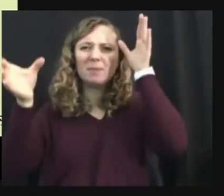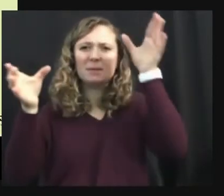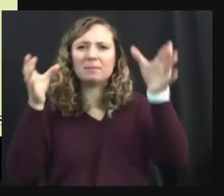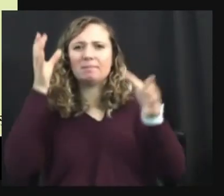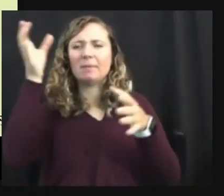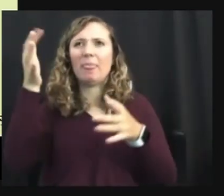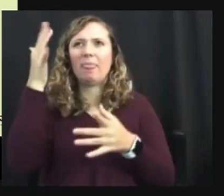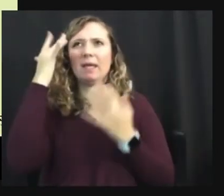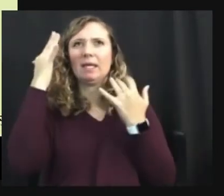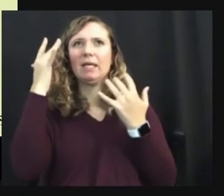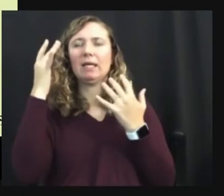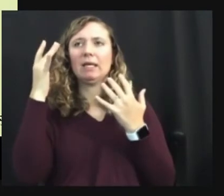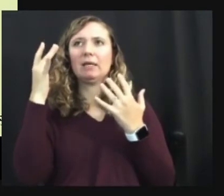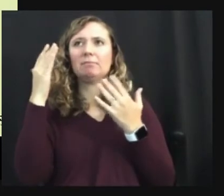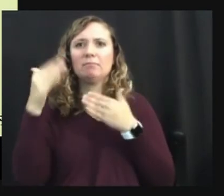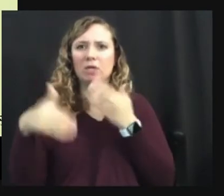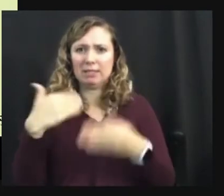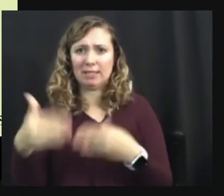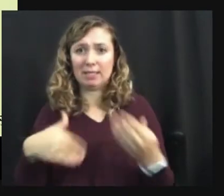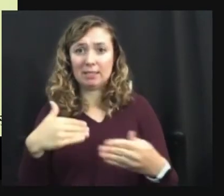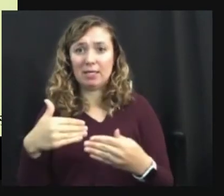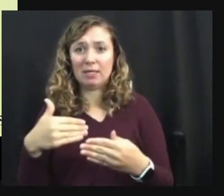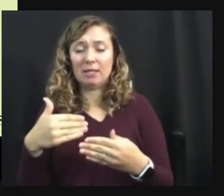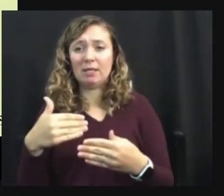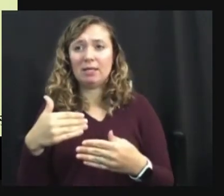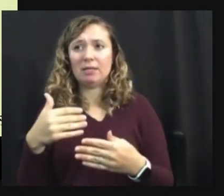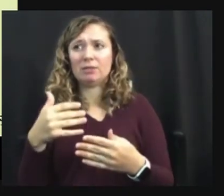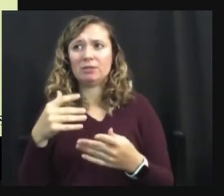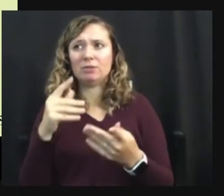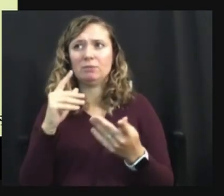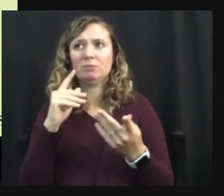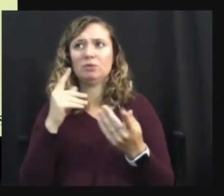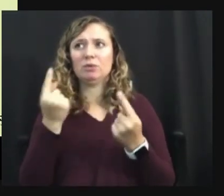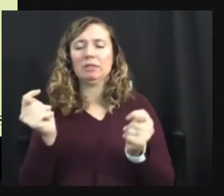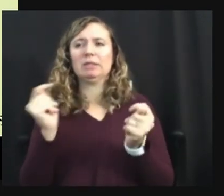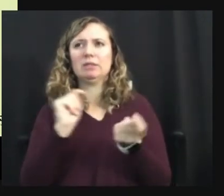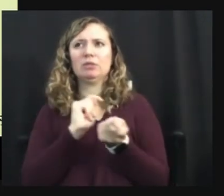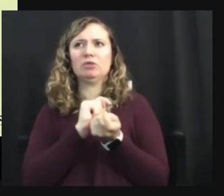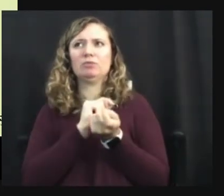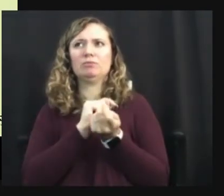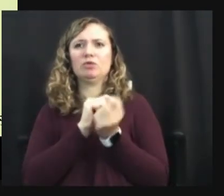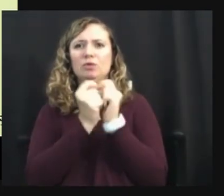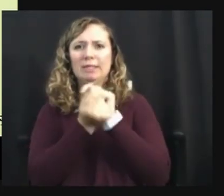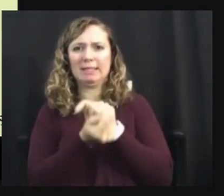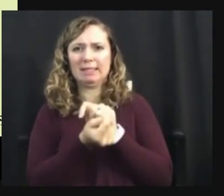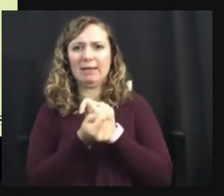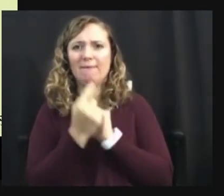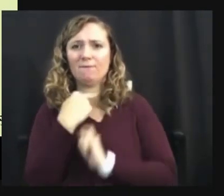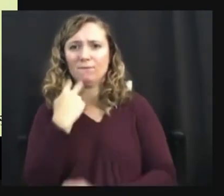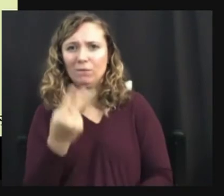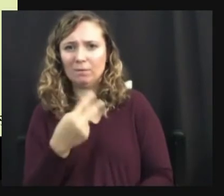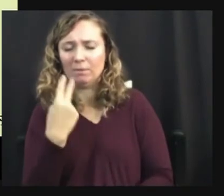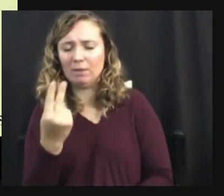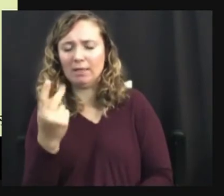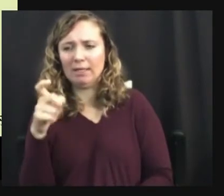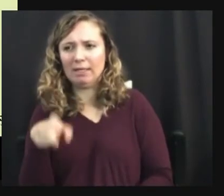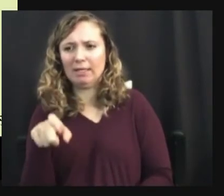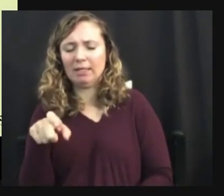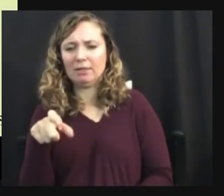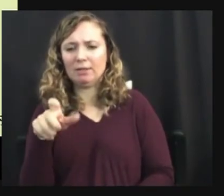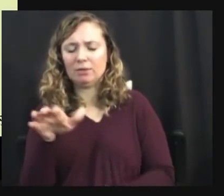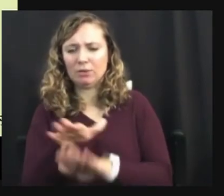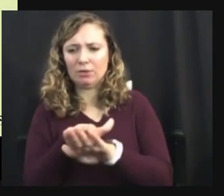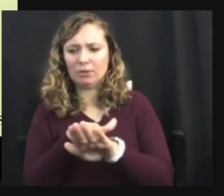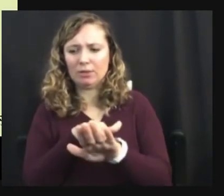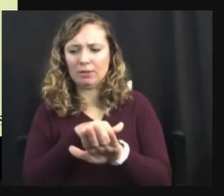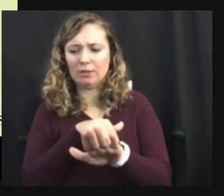uh, some translate into verbal language, I have to slow down and